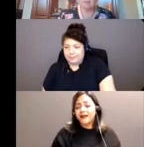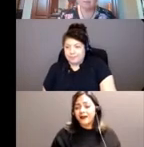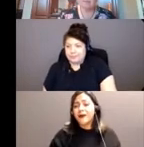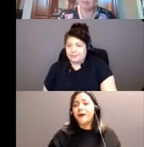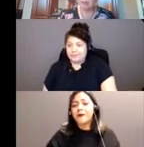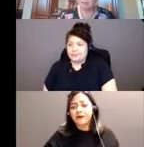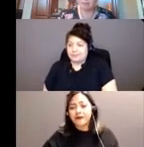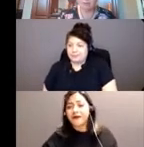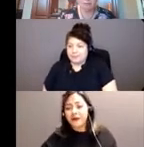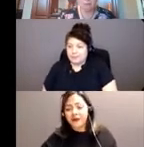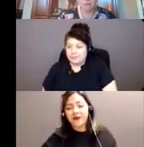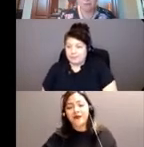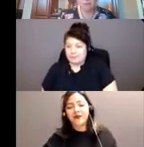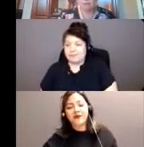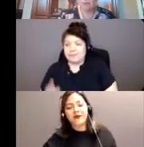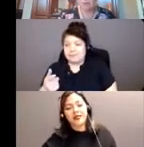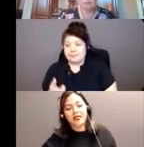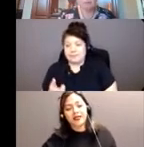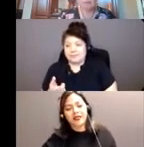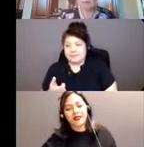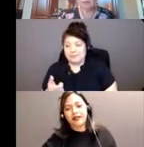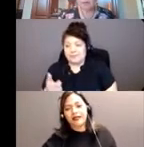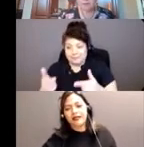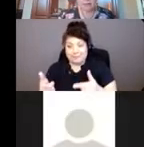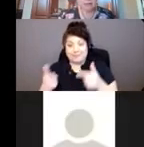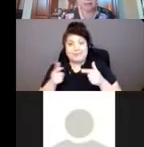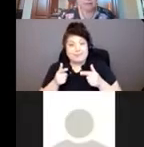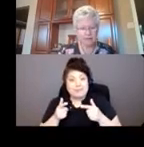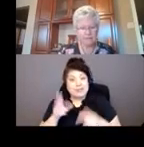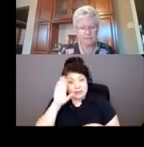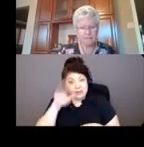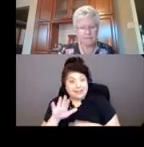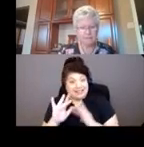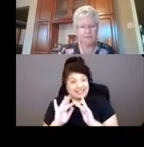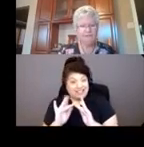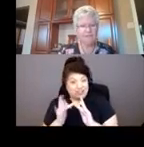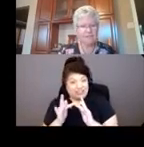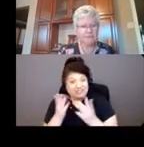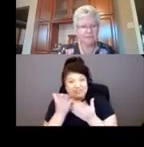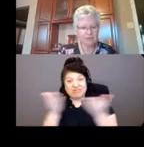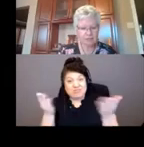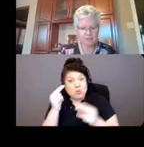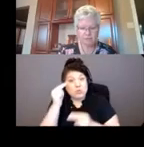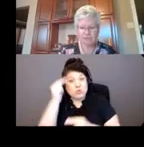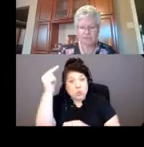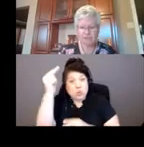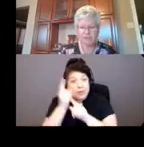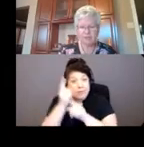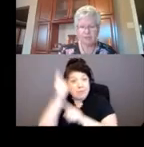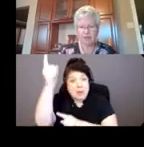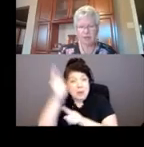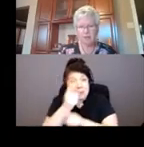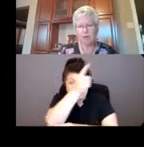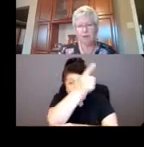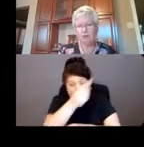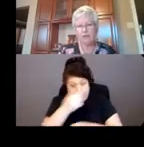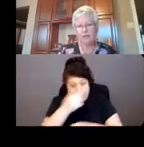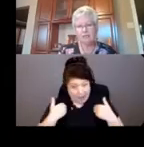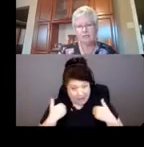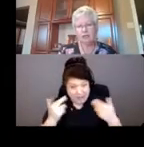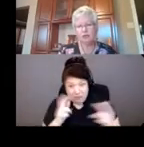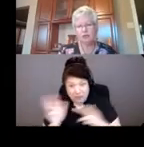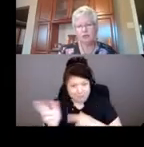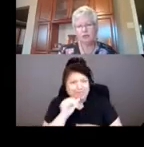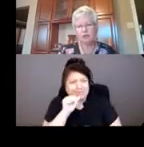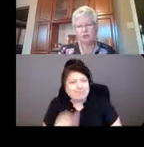dial-up and dial-up with the phones as well. You can't rely on that. Face-to-face visiting programs